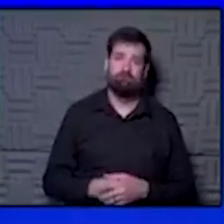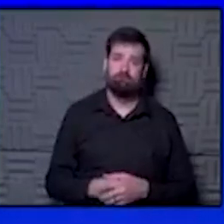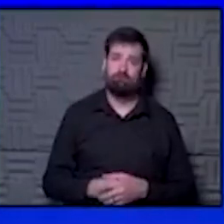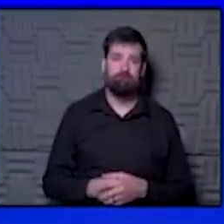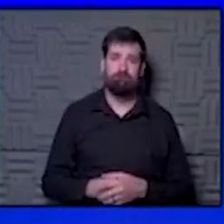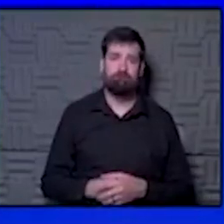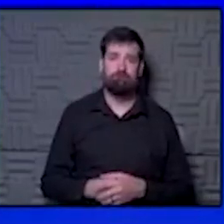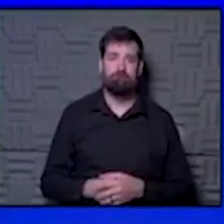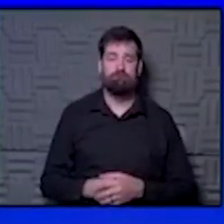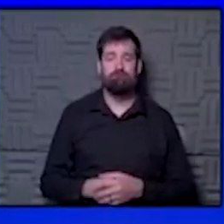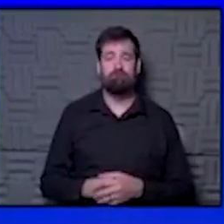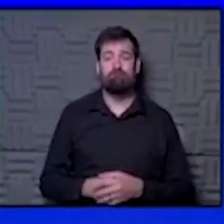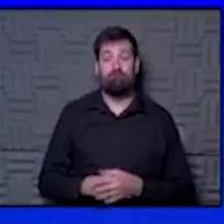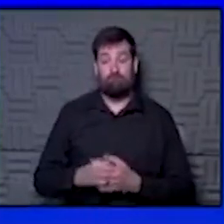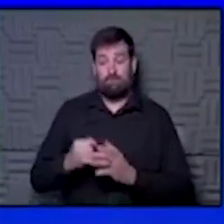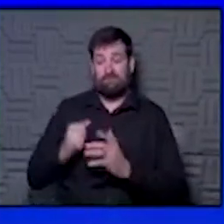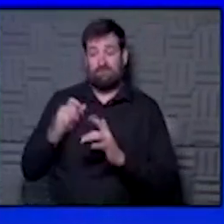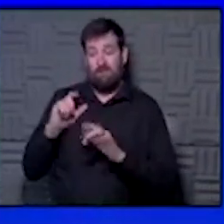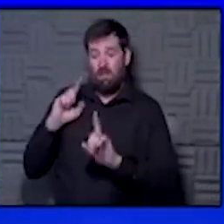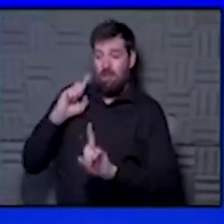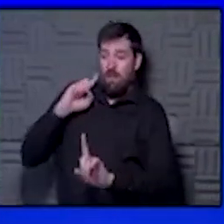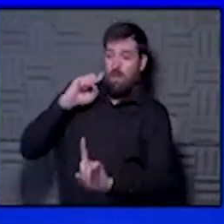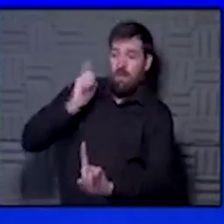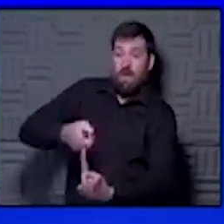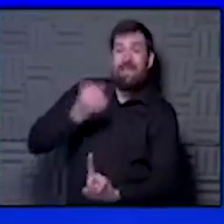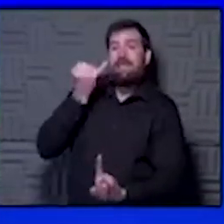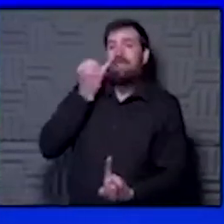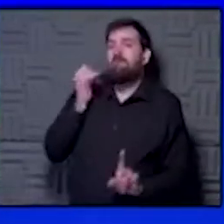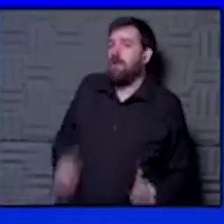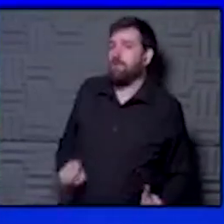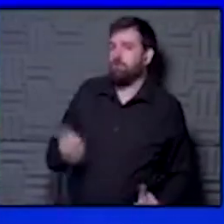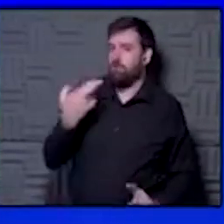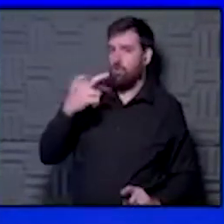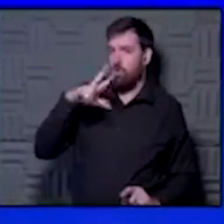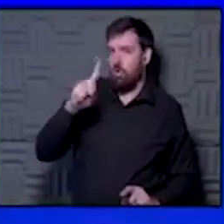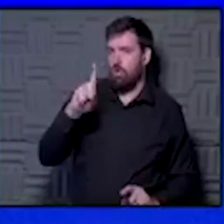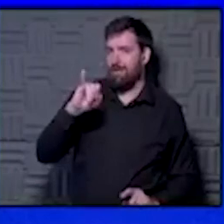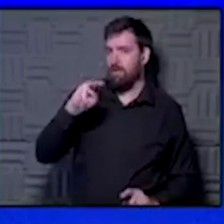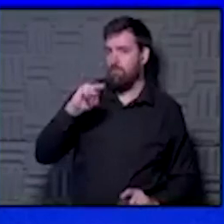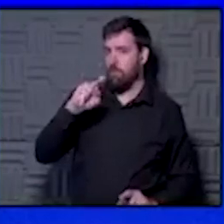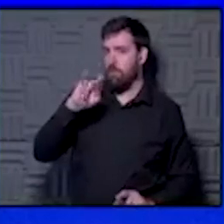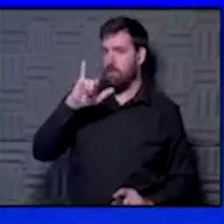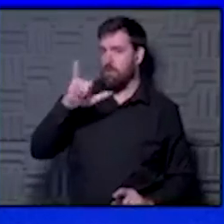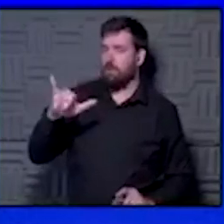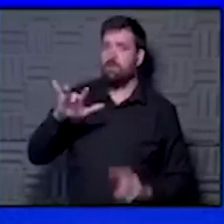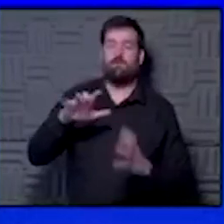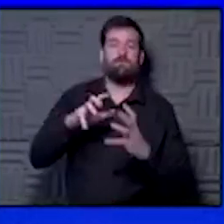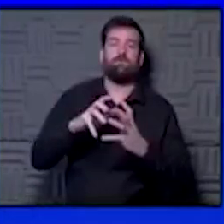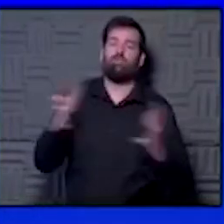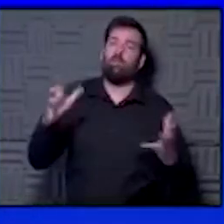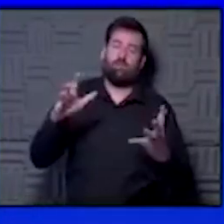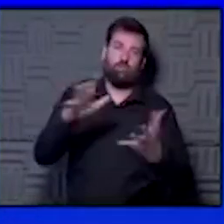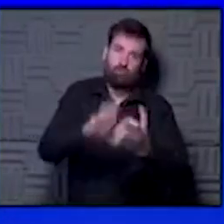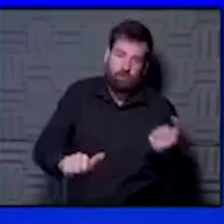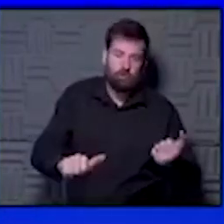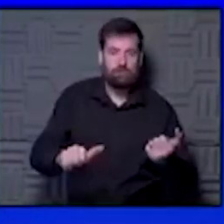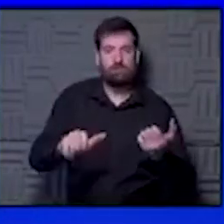In getting to herd immunity, if that is even possible, there would be so much destruction and